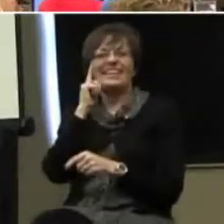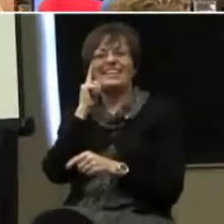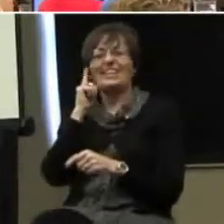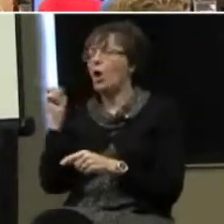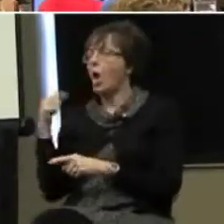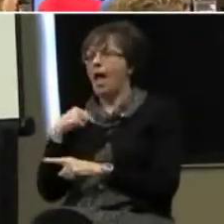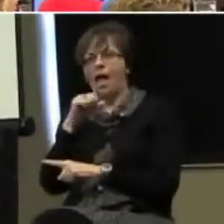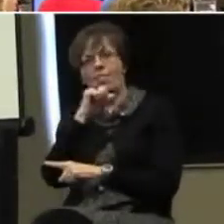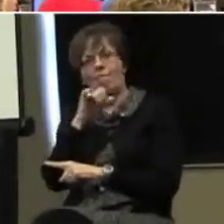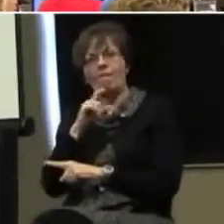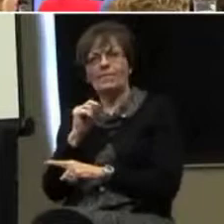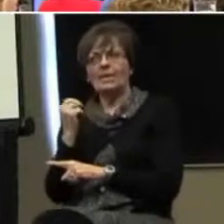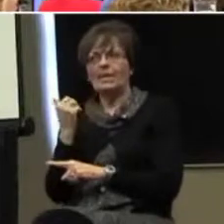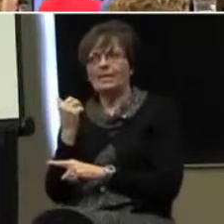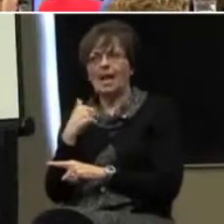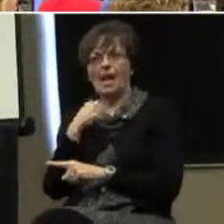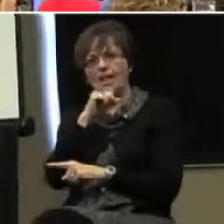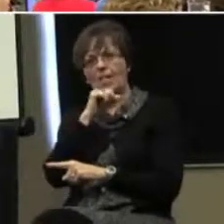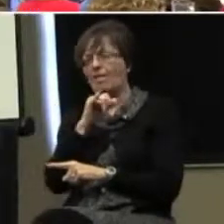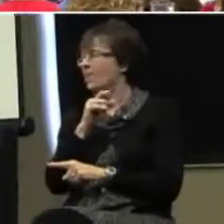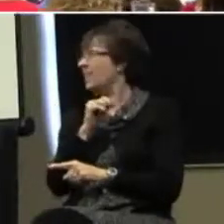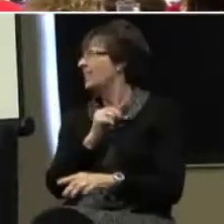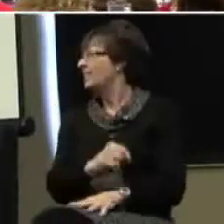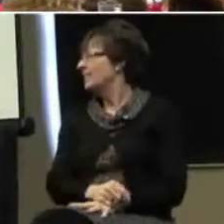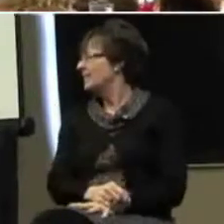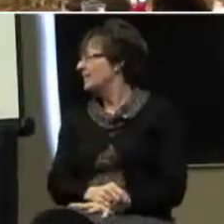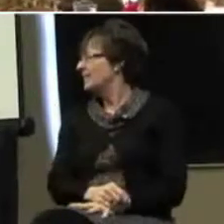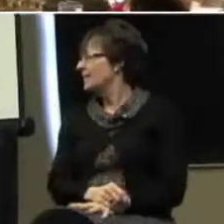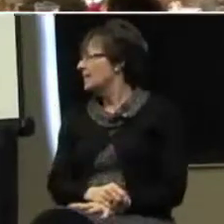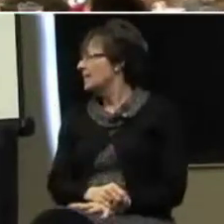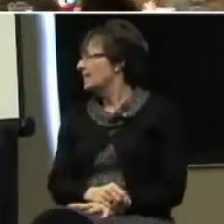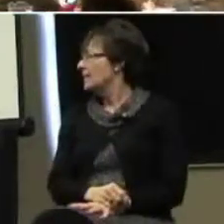I love it. I love it.